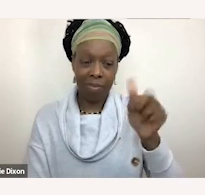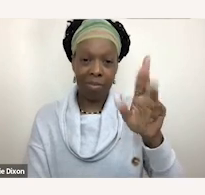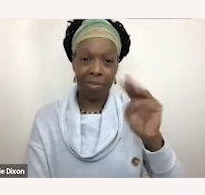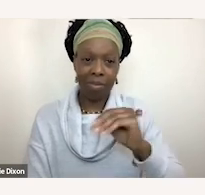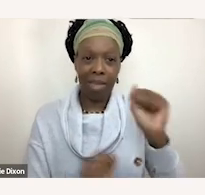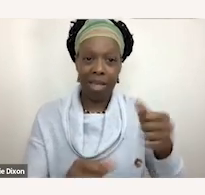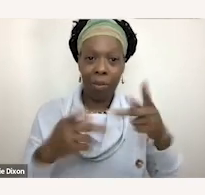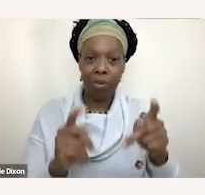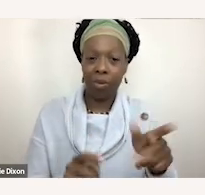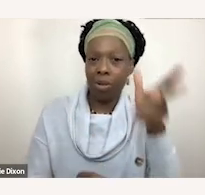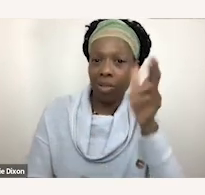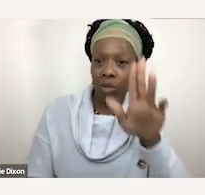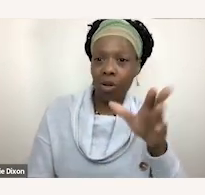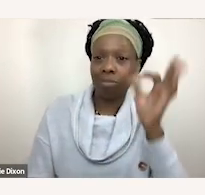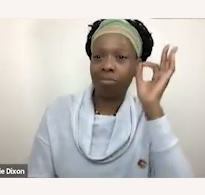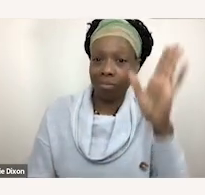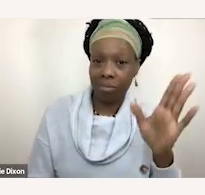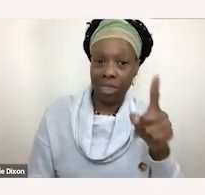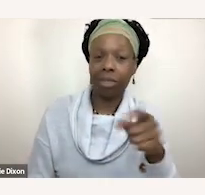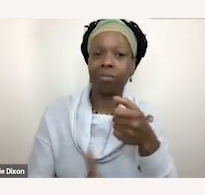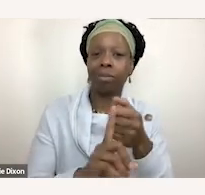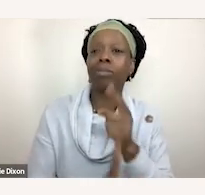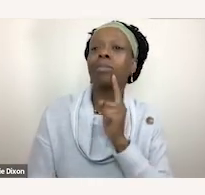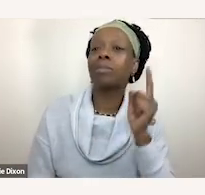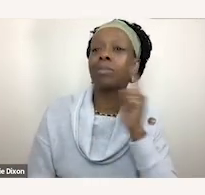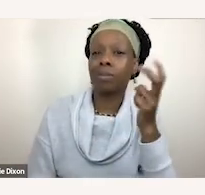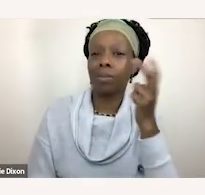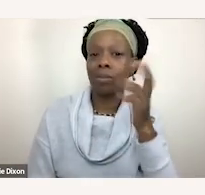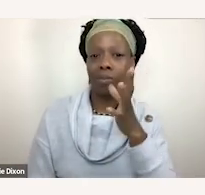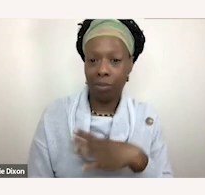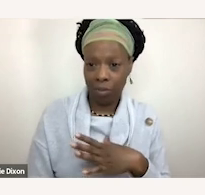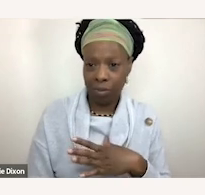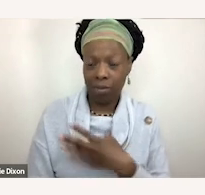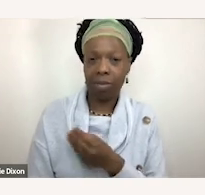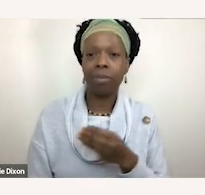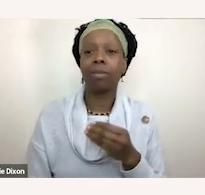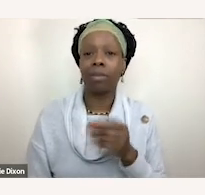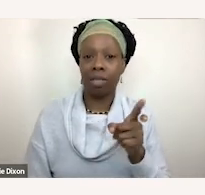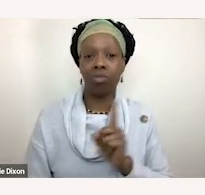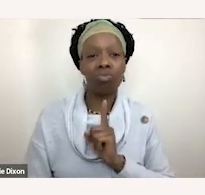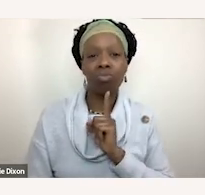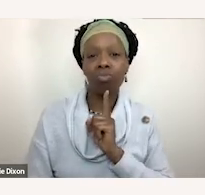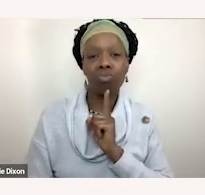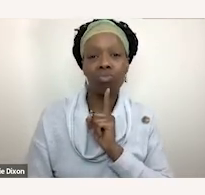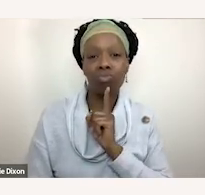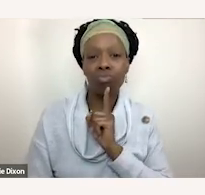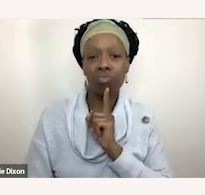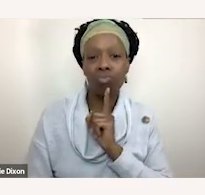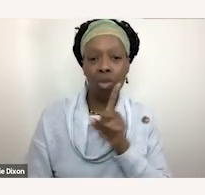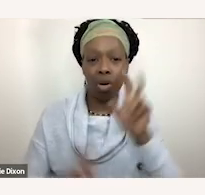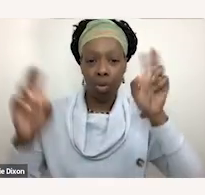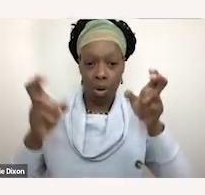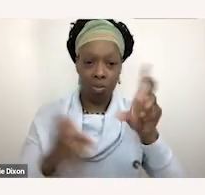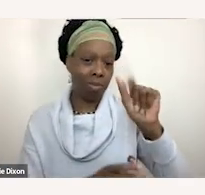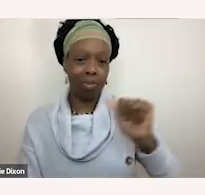she is a deaf-blind woman. And this is a really, you know, quote that I love from her is, disability is not something an